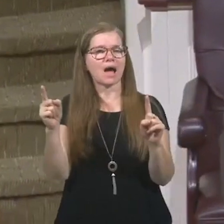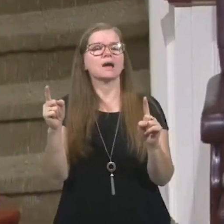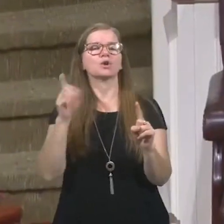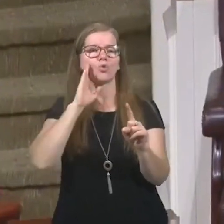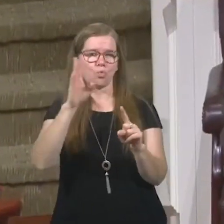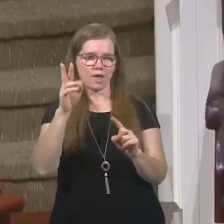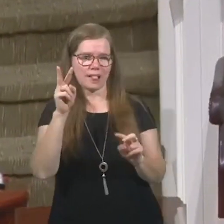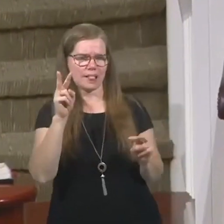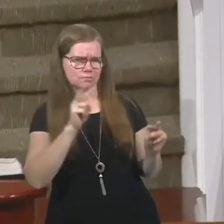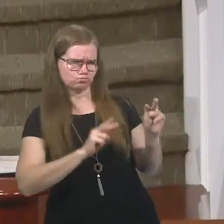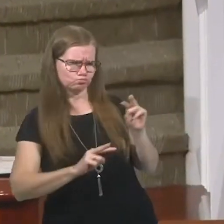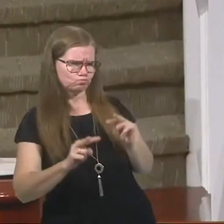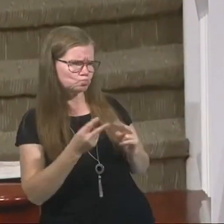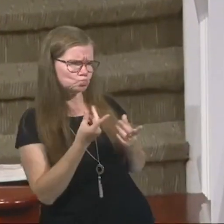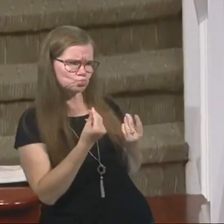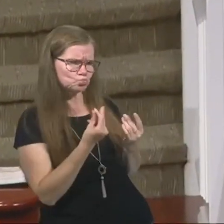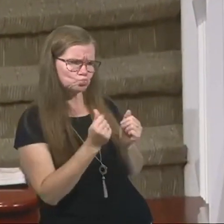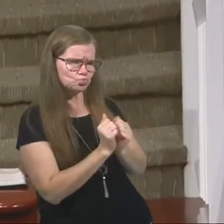rest of their time.